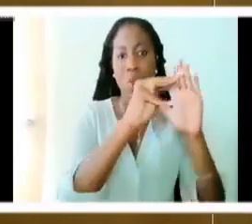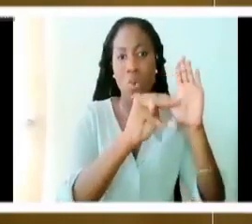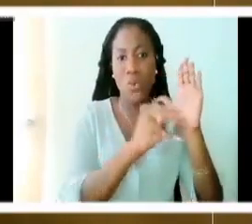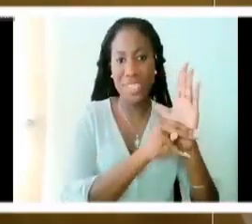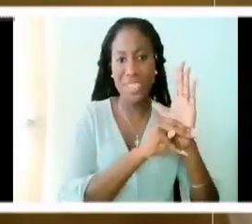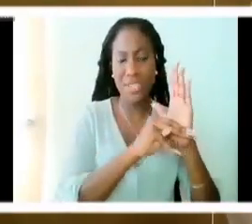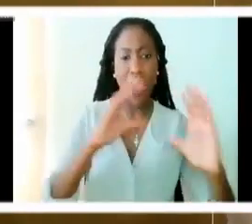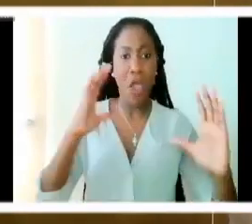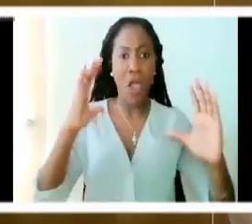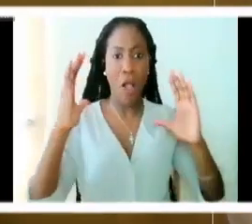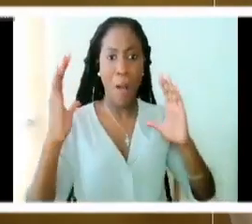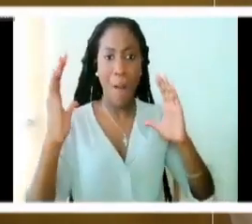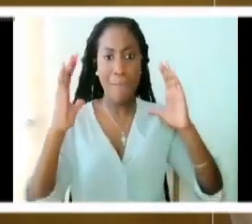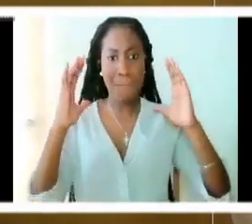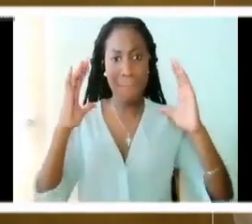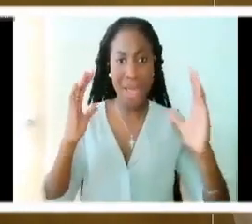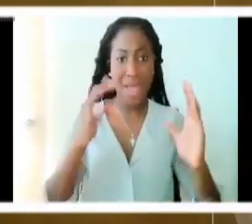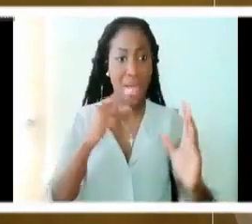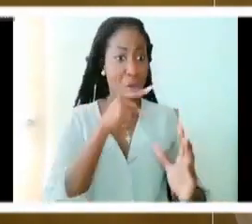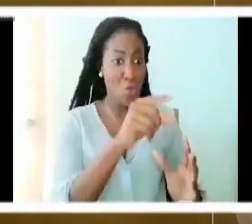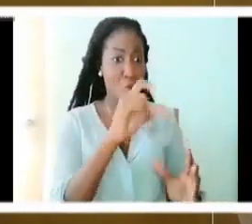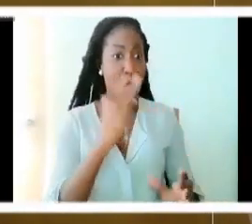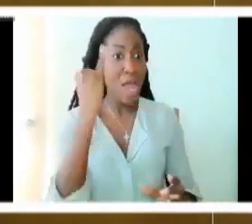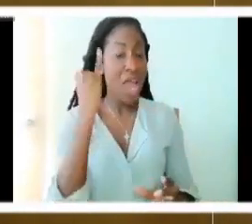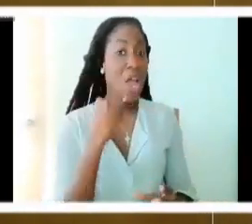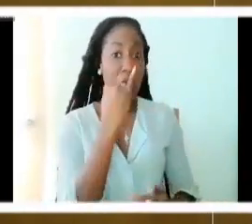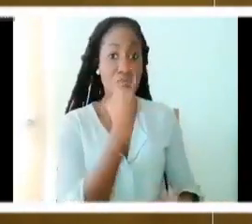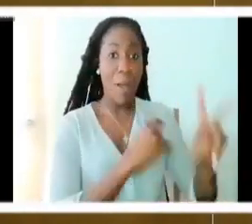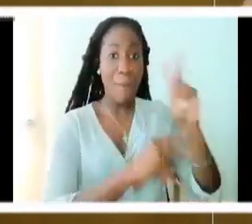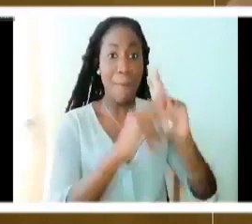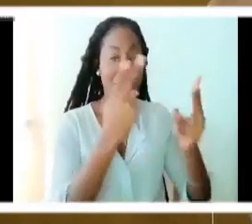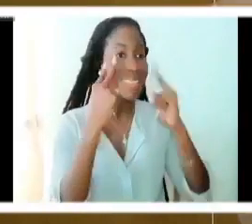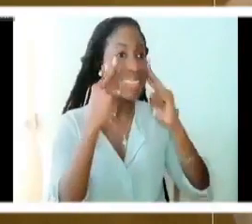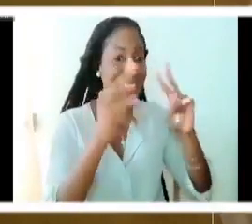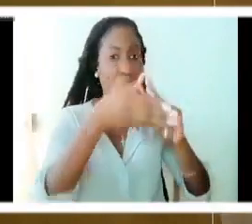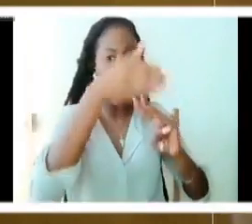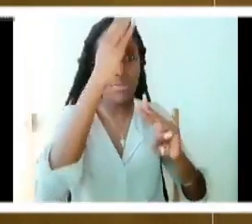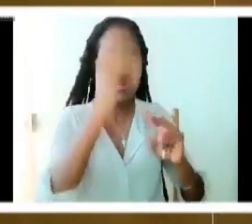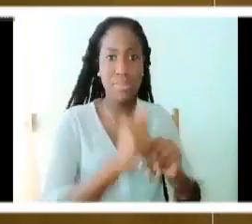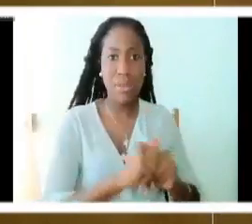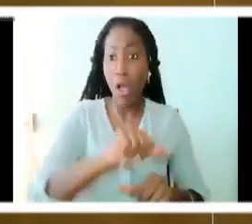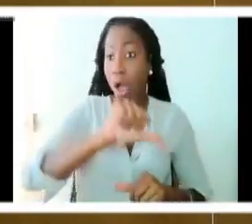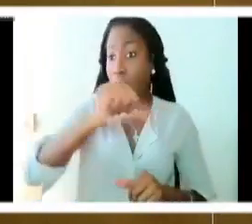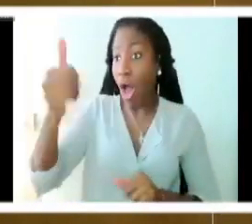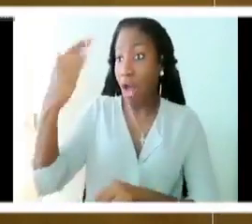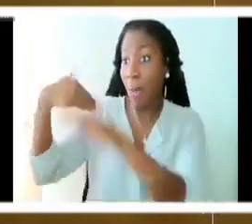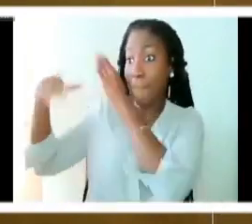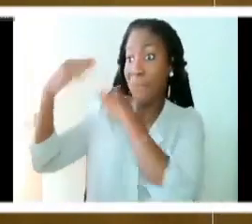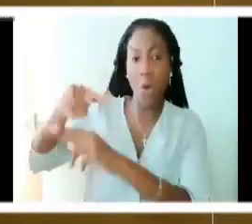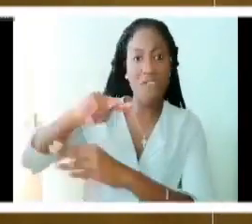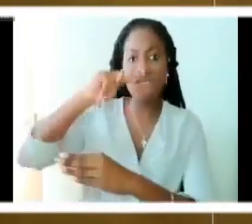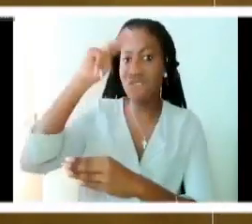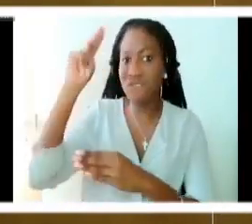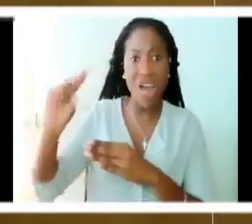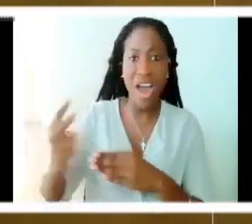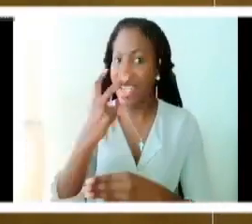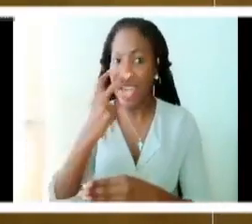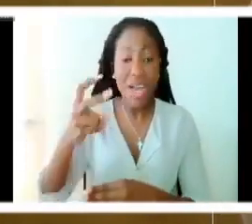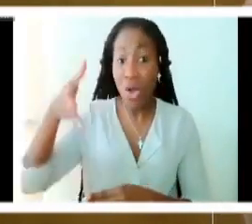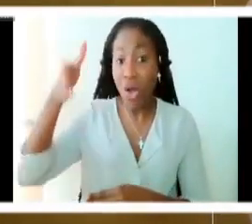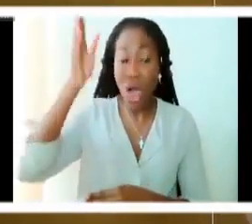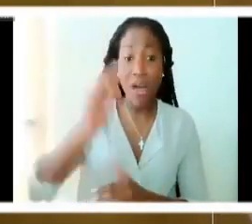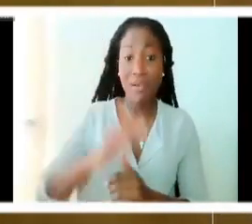people who were brought out of Egypt by God and were being brought to the promised land by God and who were being